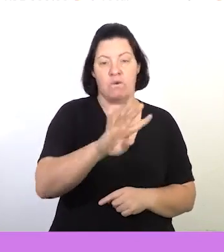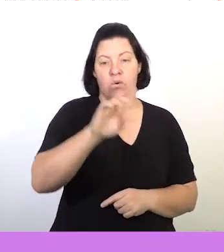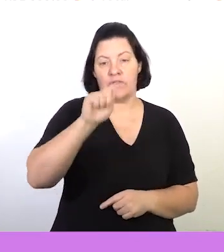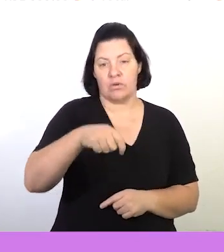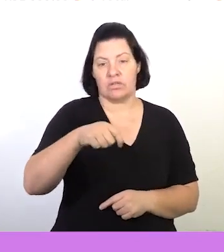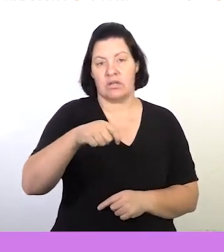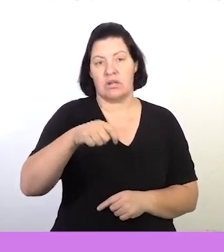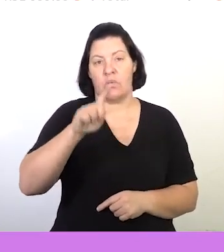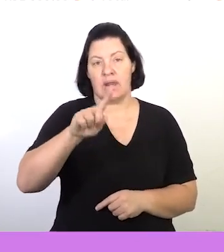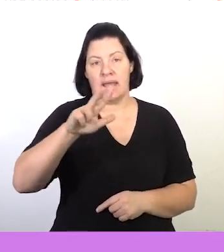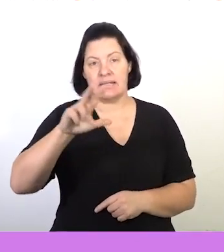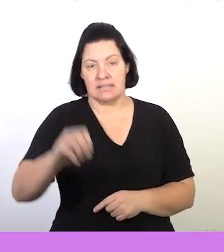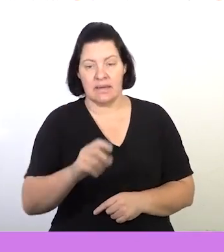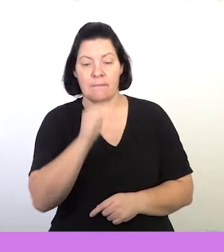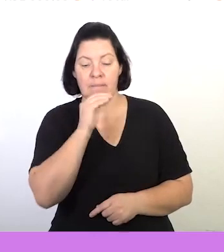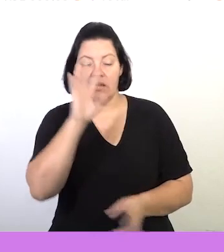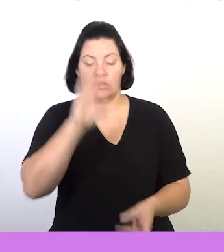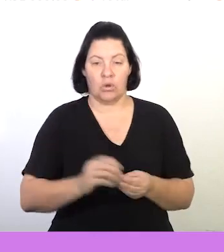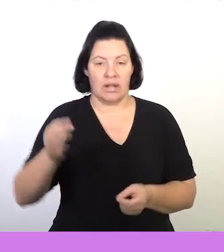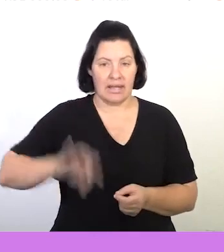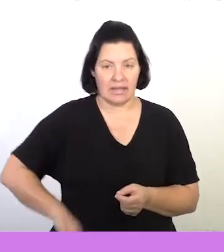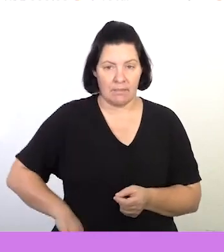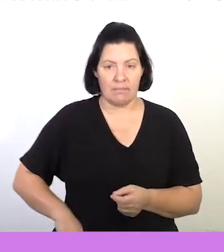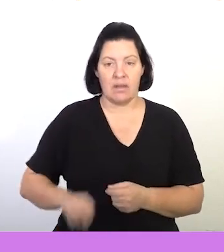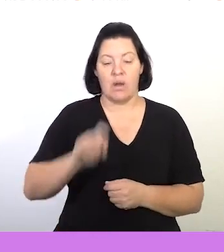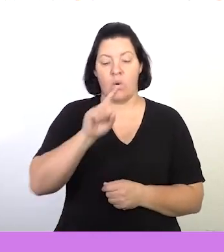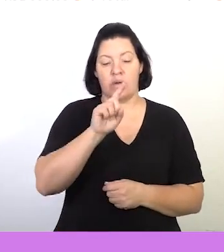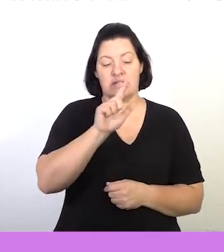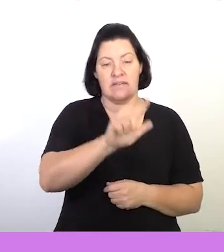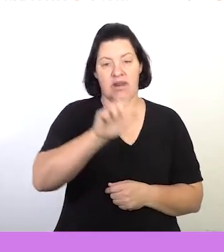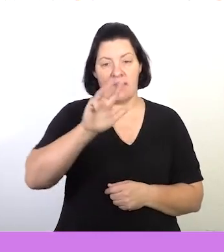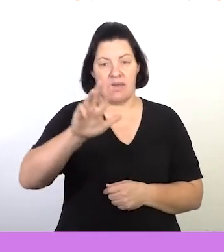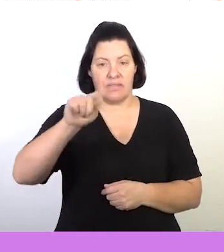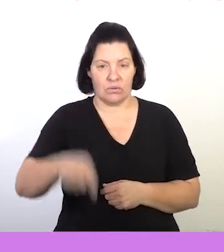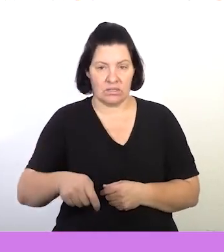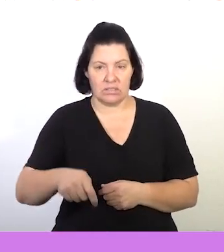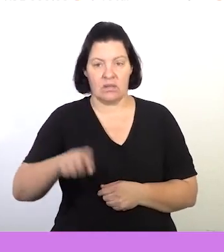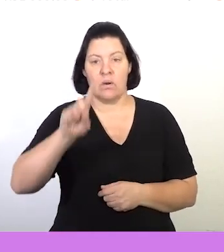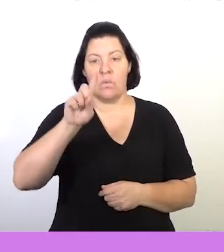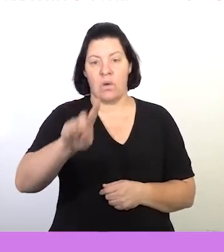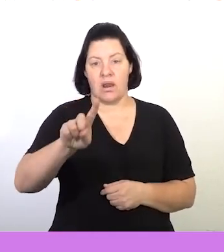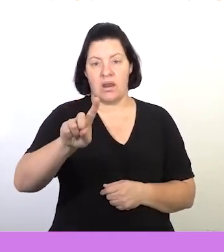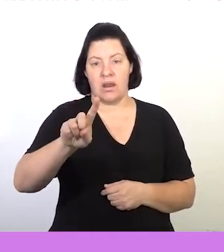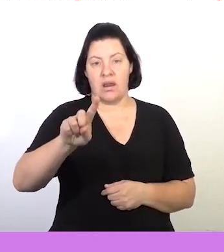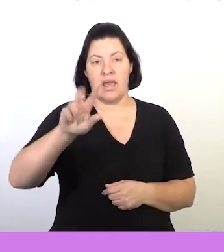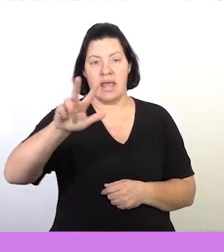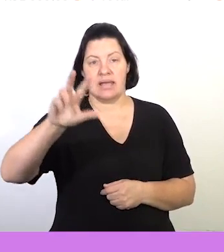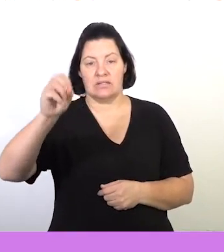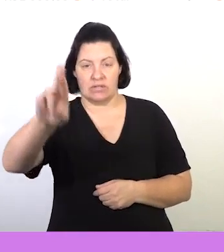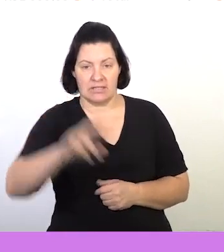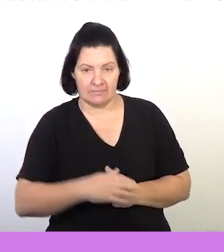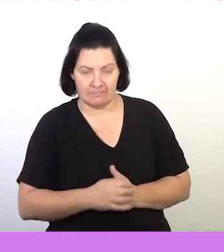,180 Rand and that should give you a total income of 79,180